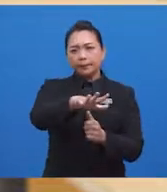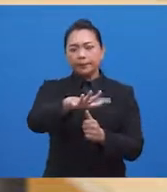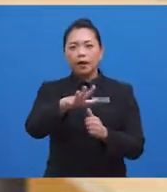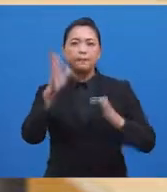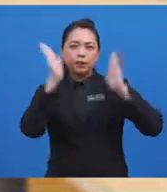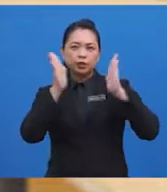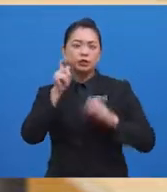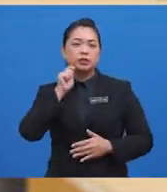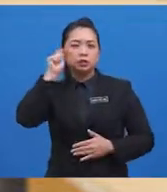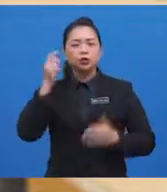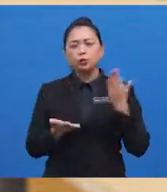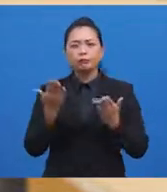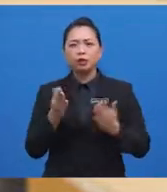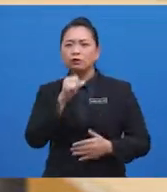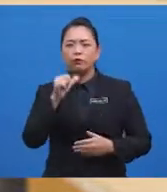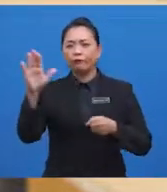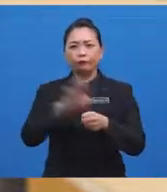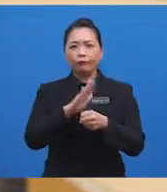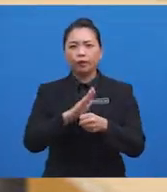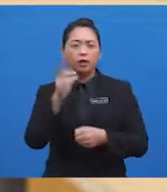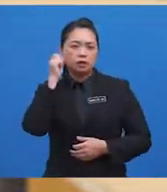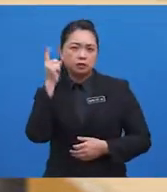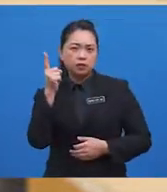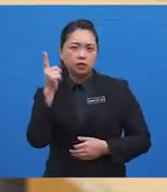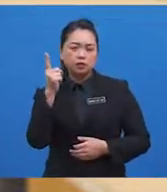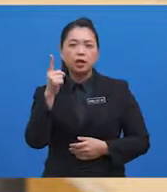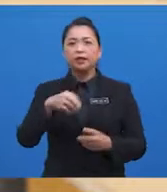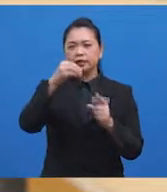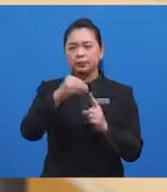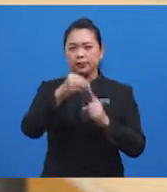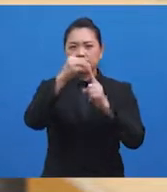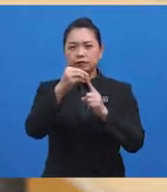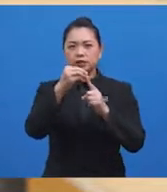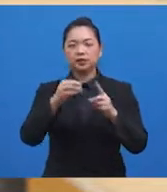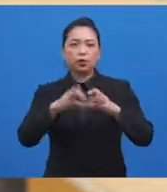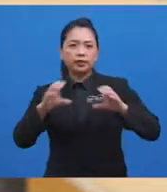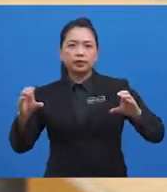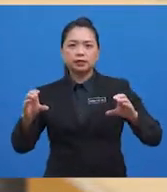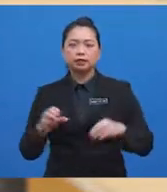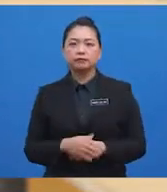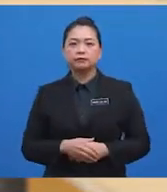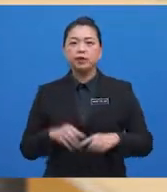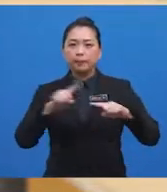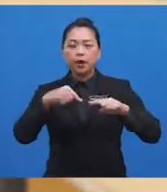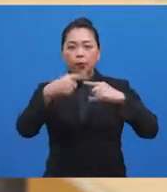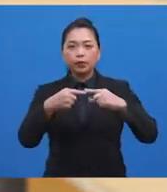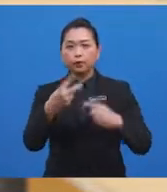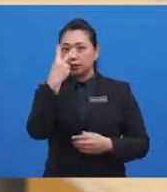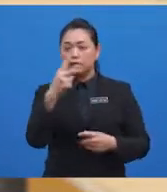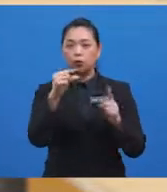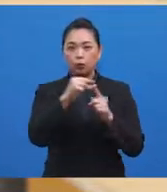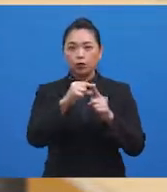Now you may not fully grasp the meaning of substance in a specific context, but upon seeing the word abuse,